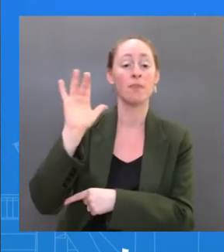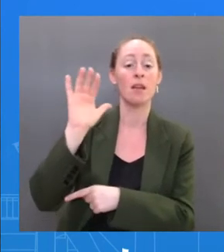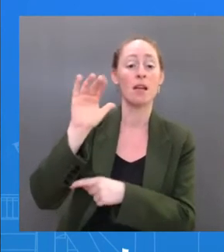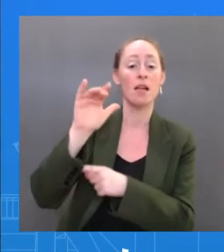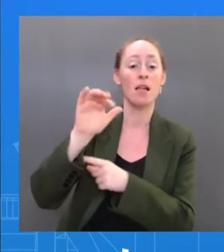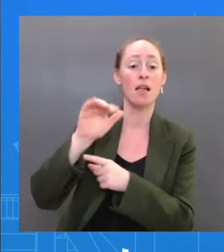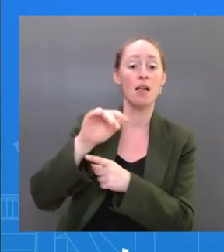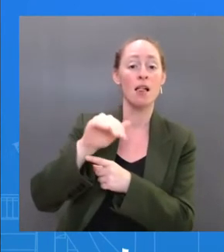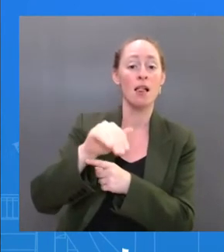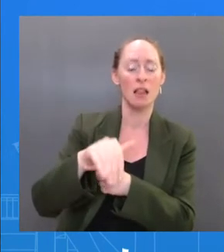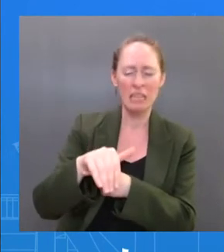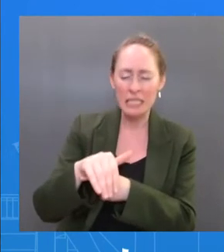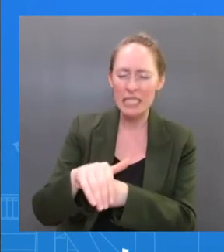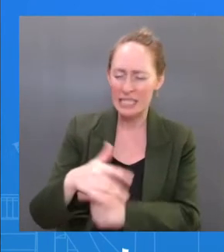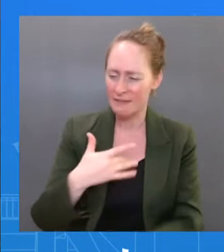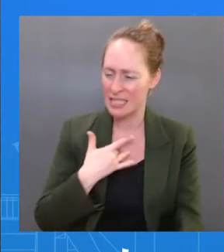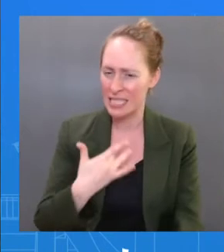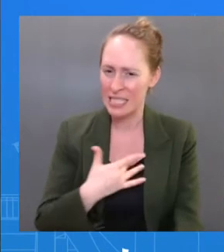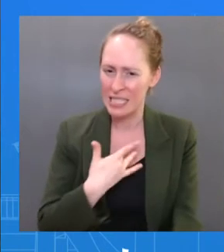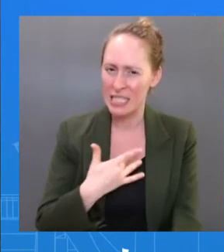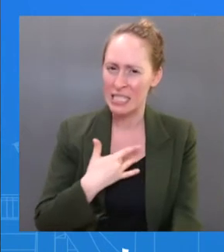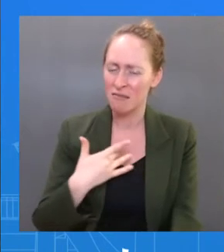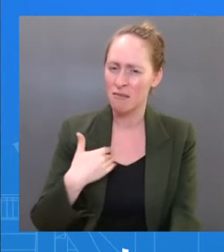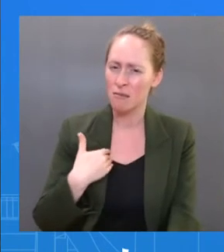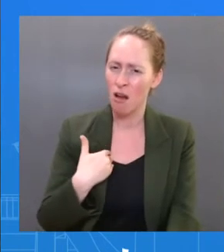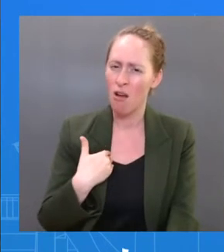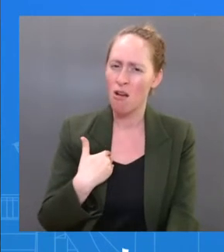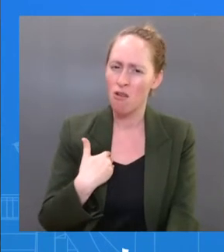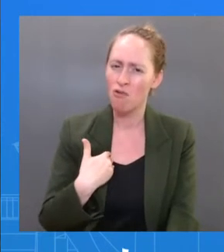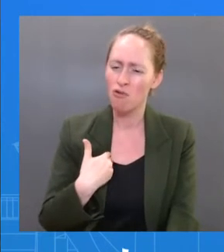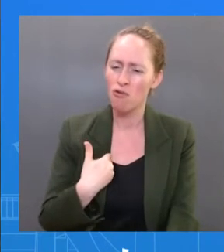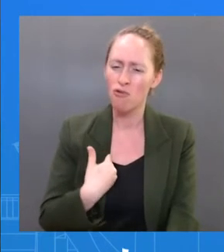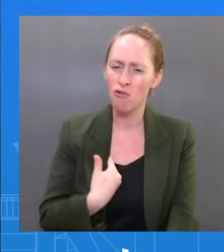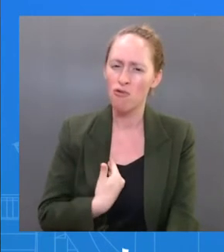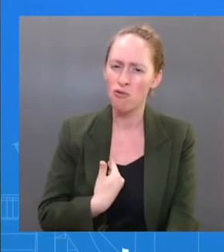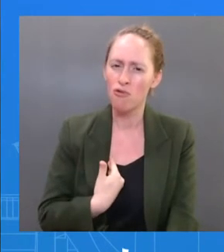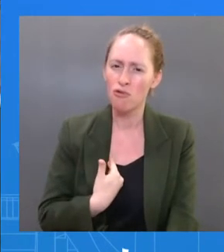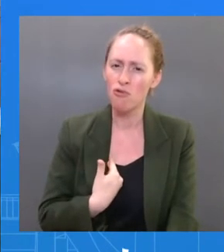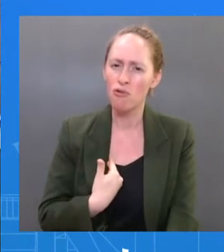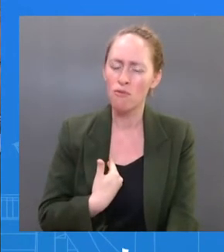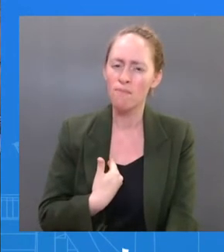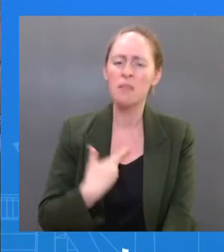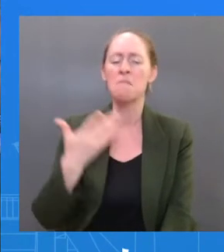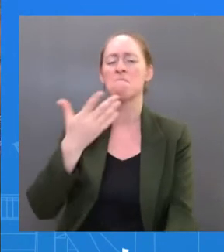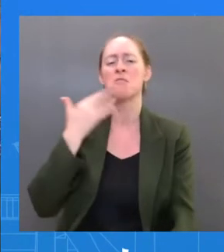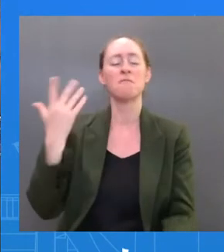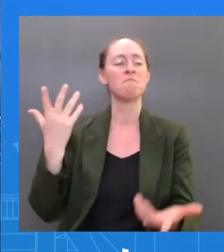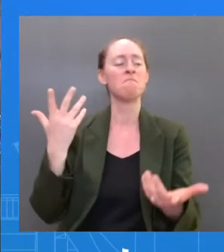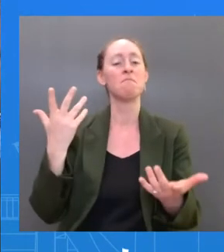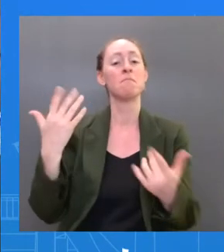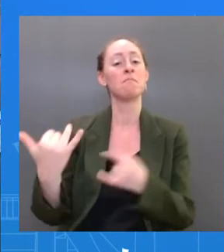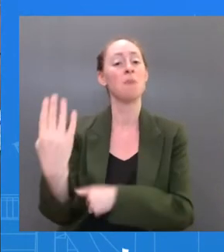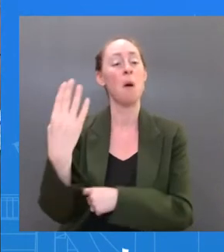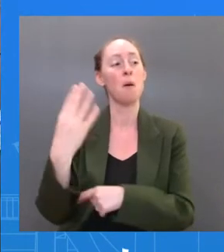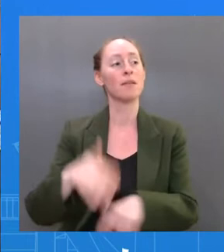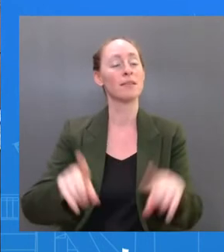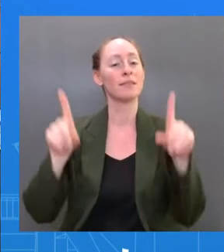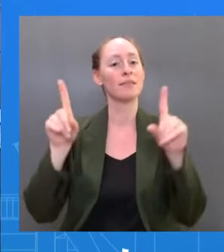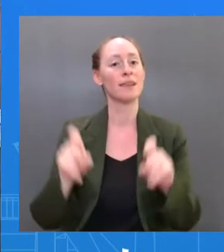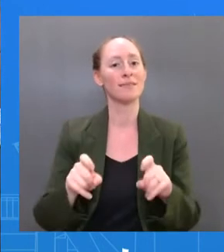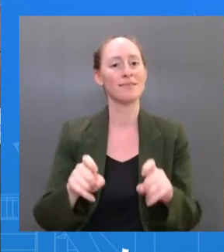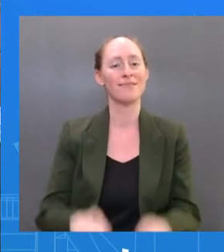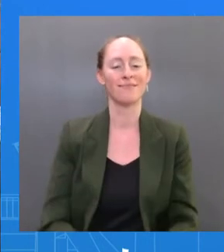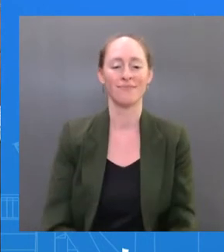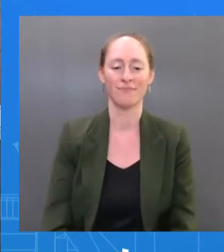tired, and he — he was tested today. Look, this goes back to where we have come from, where we started.